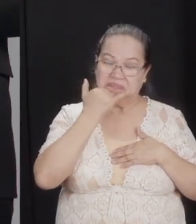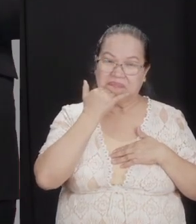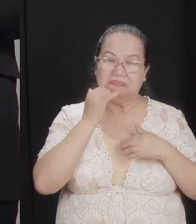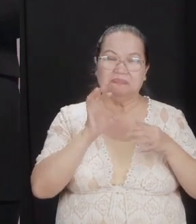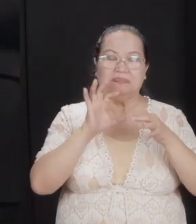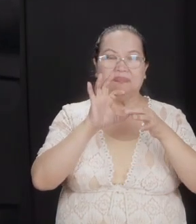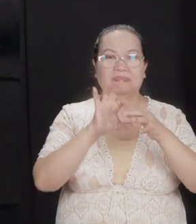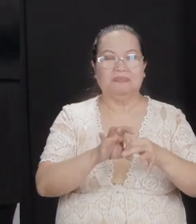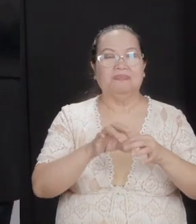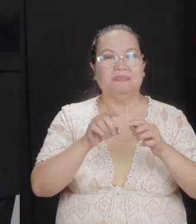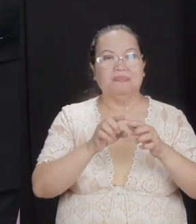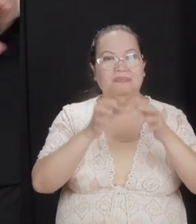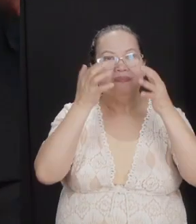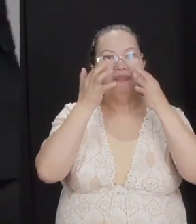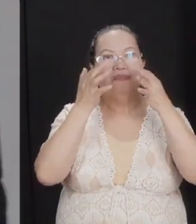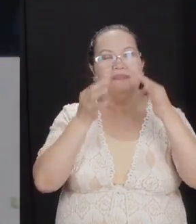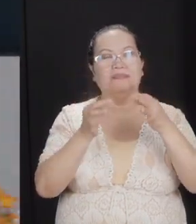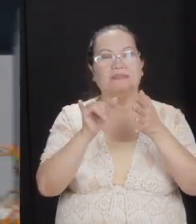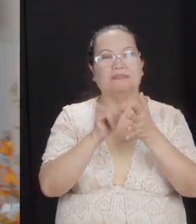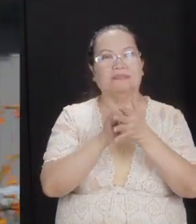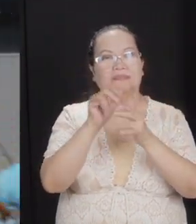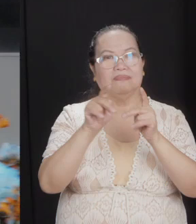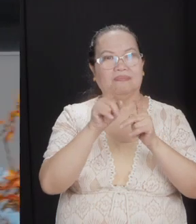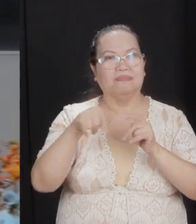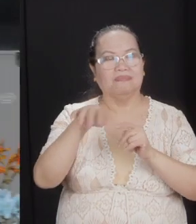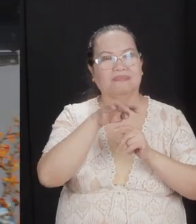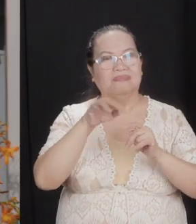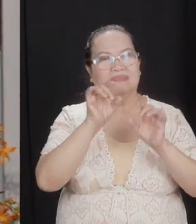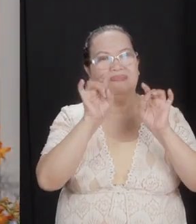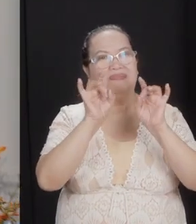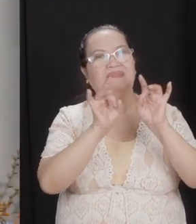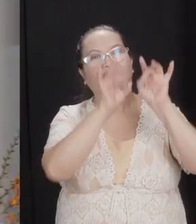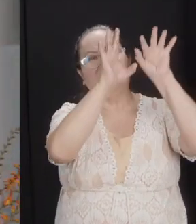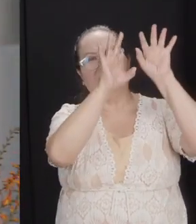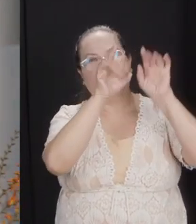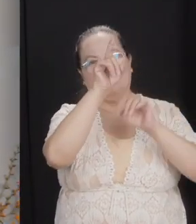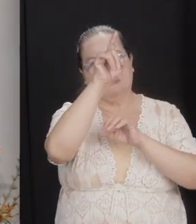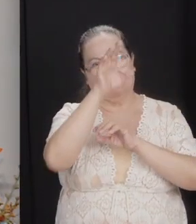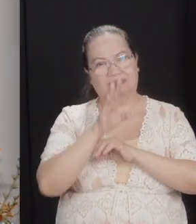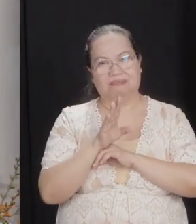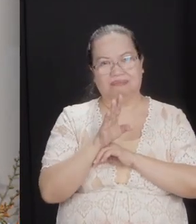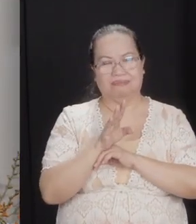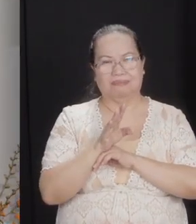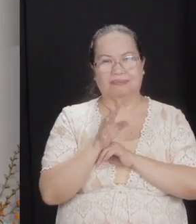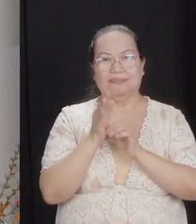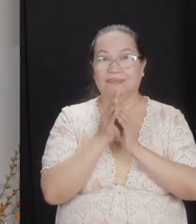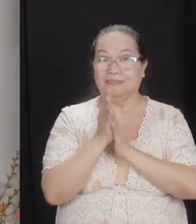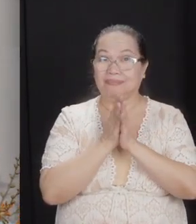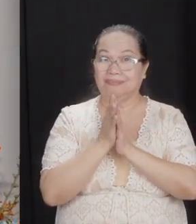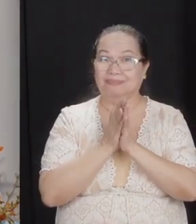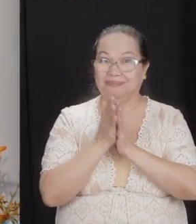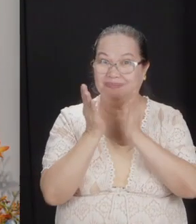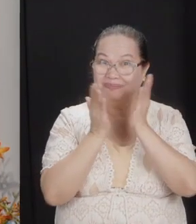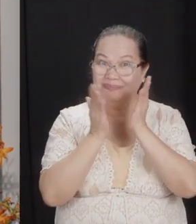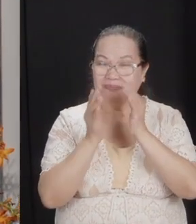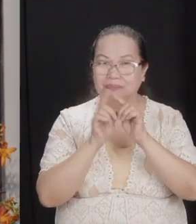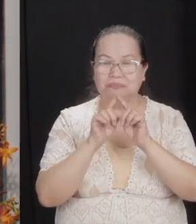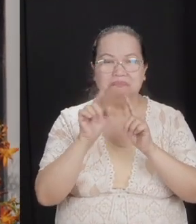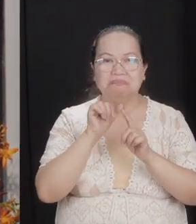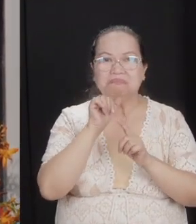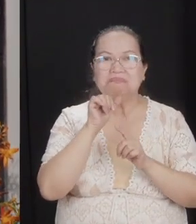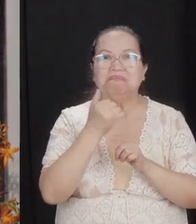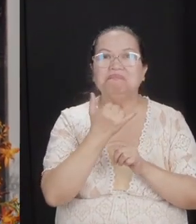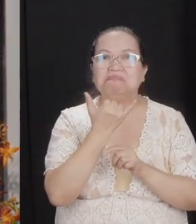conclusion that these people are apostate. They were zealous for the glory of God. That's commendable. But they were